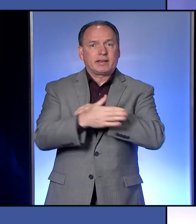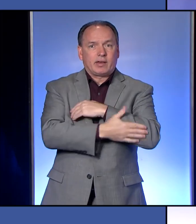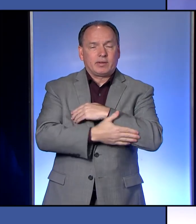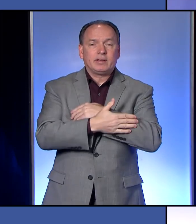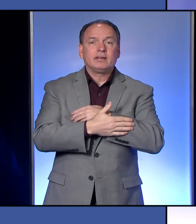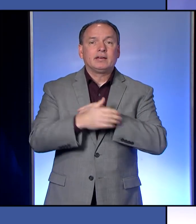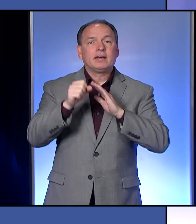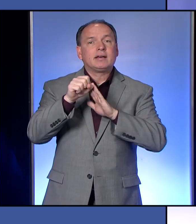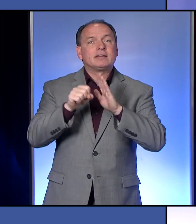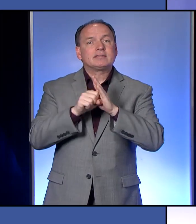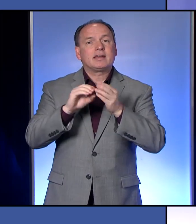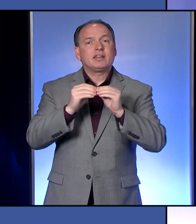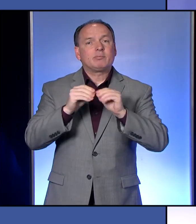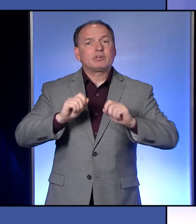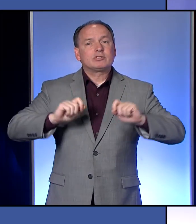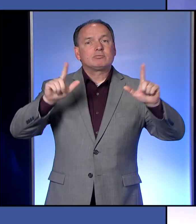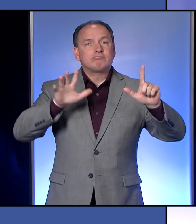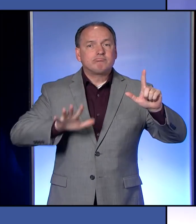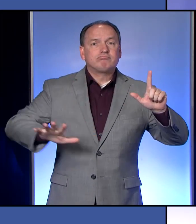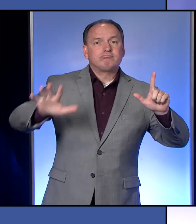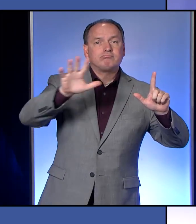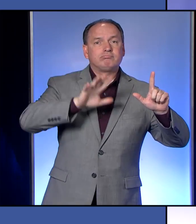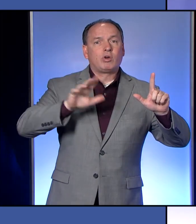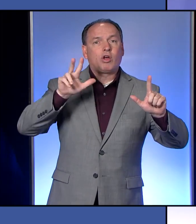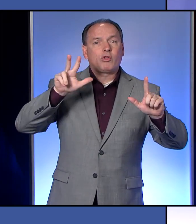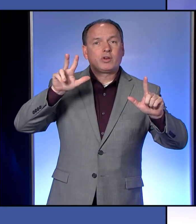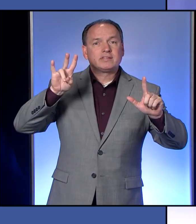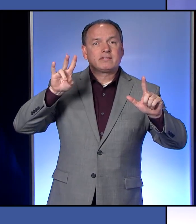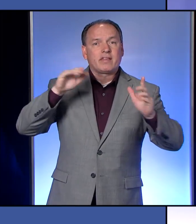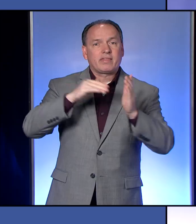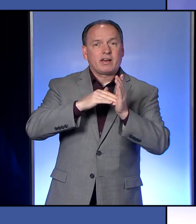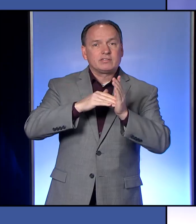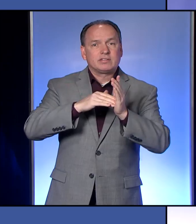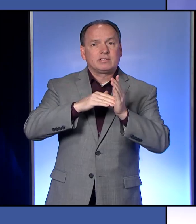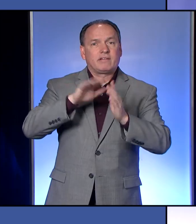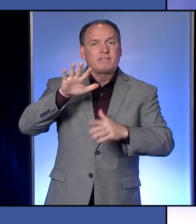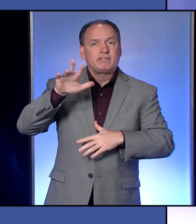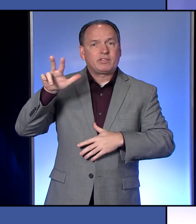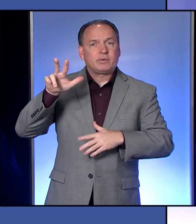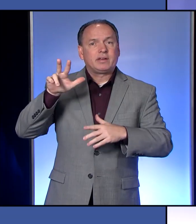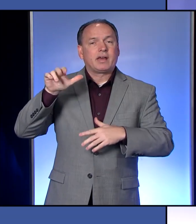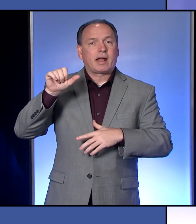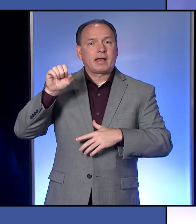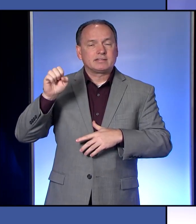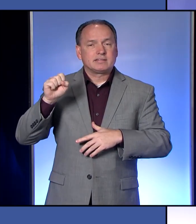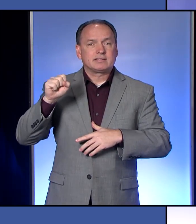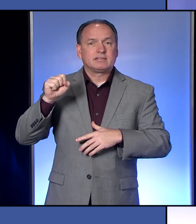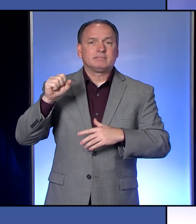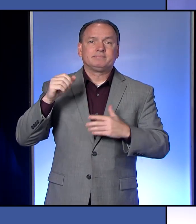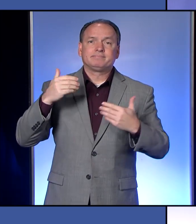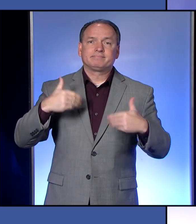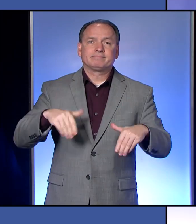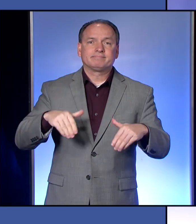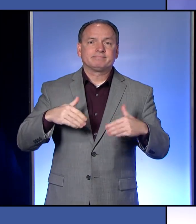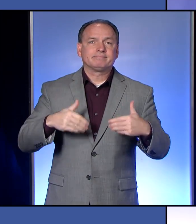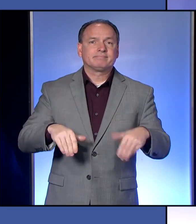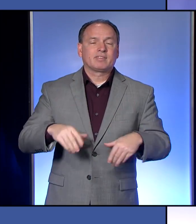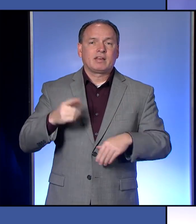today are at 37,053 cases and the deaths are at 1